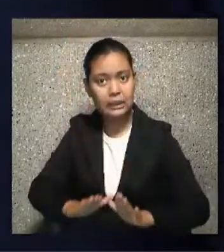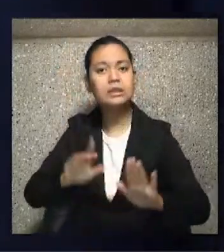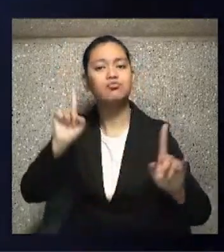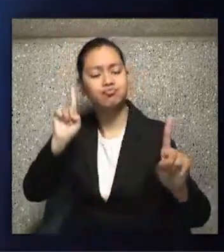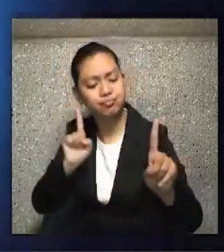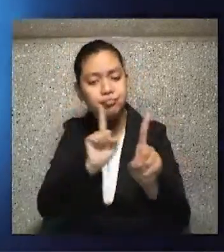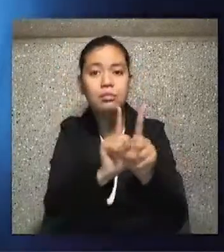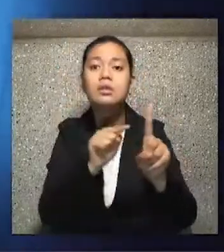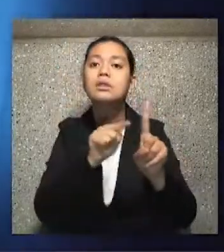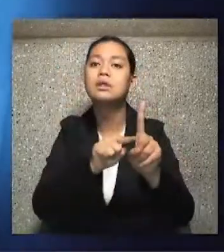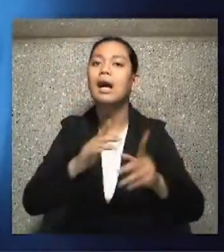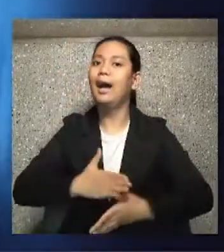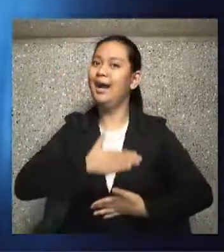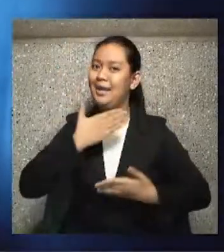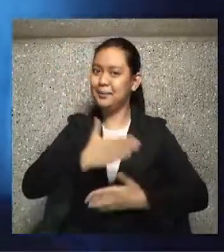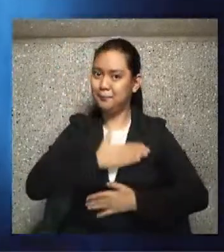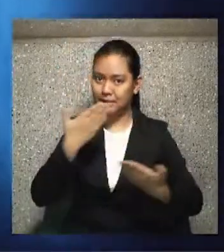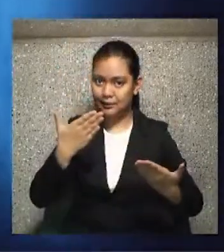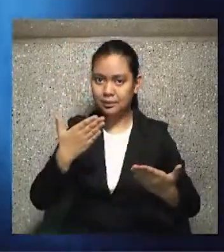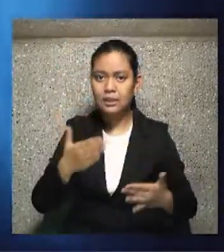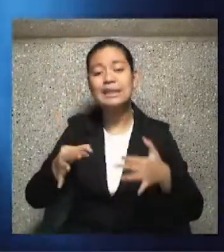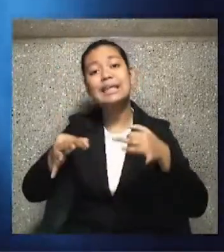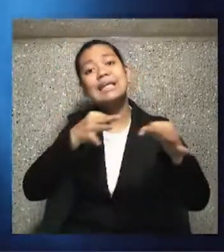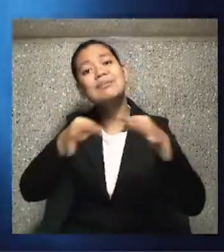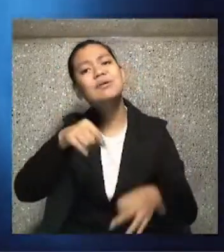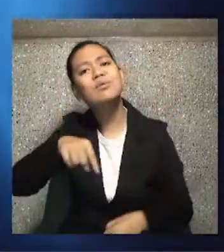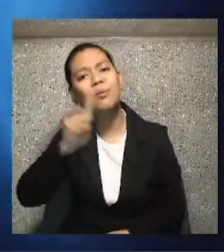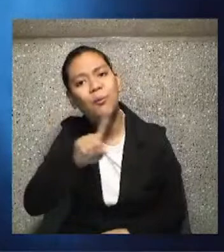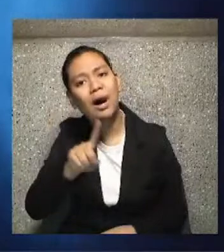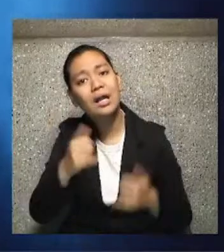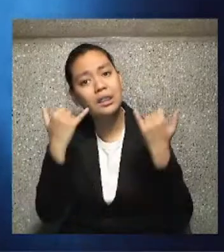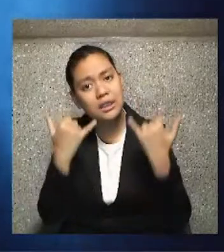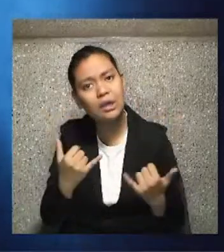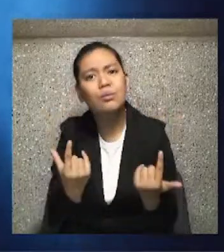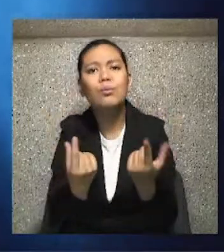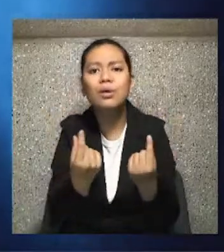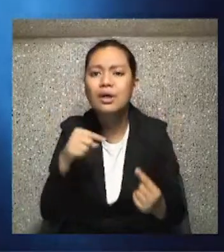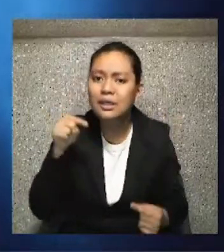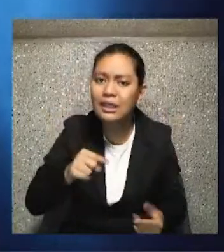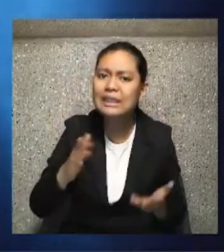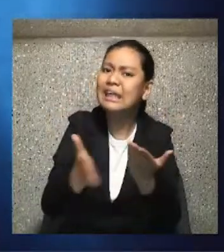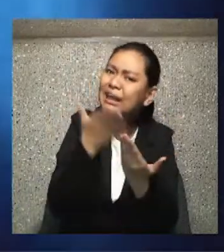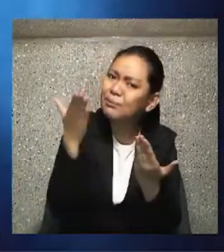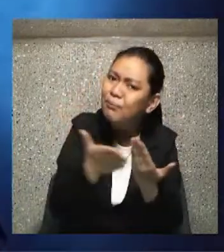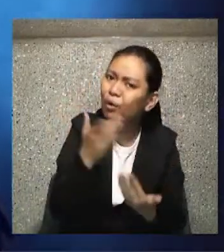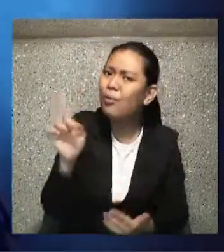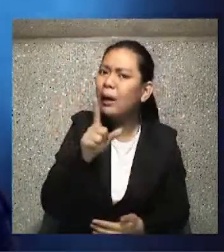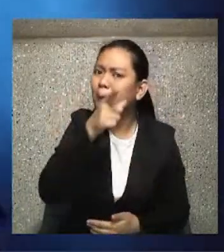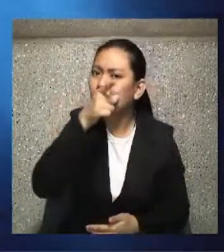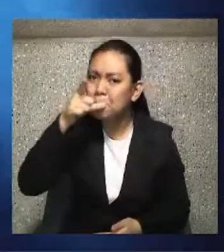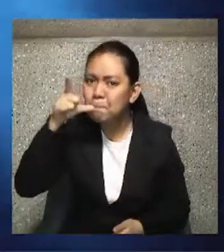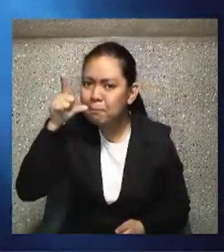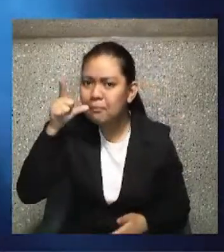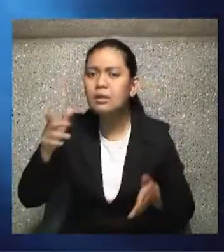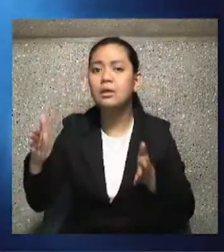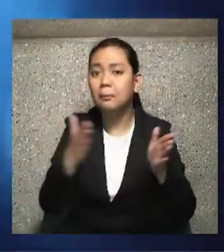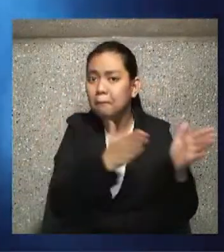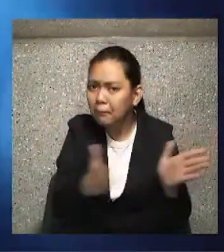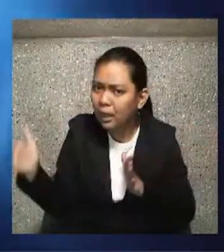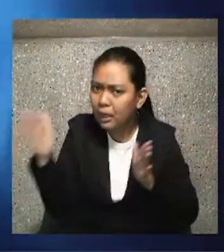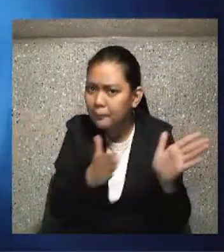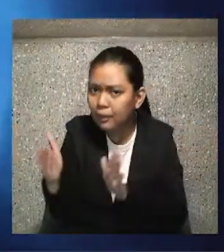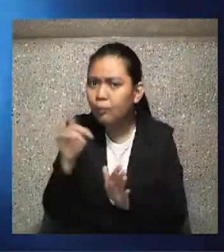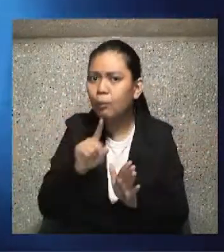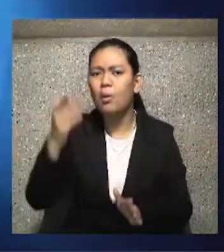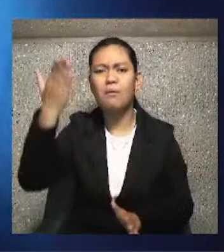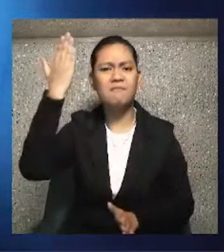And I'm going to give you a simple way of doing this. I call it a simple Lenten plan. A few years ago I